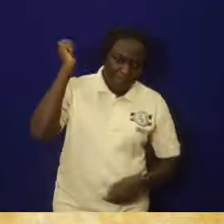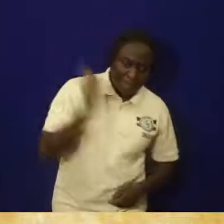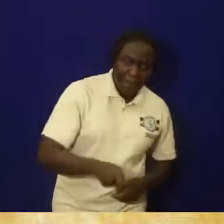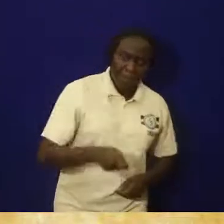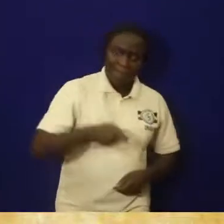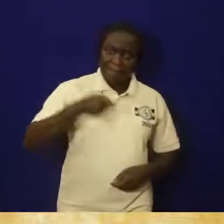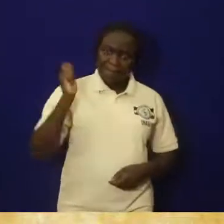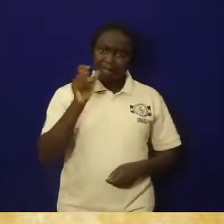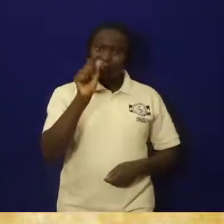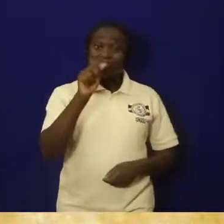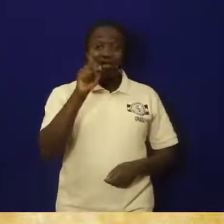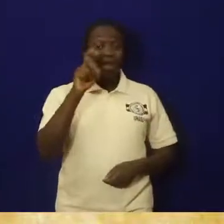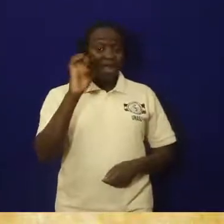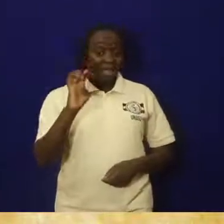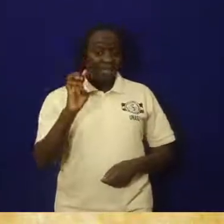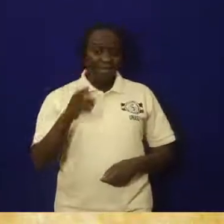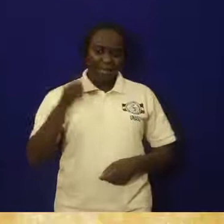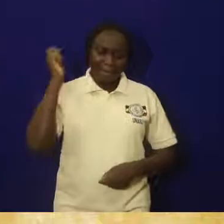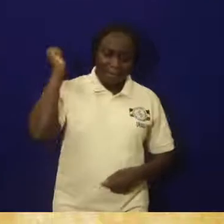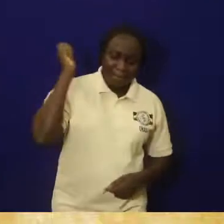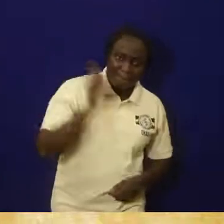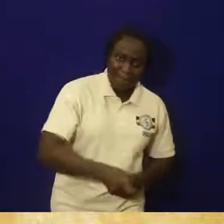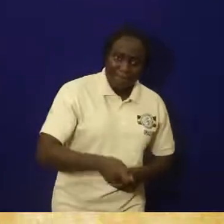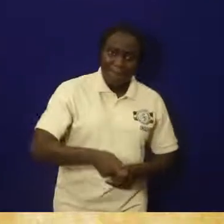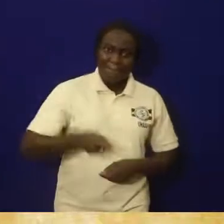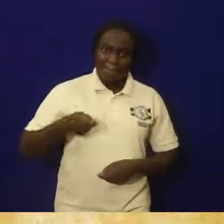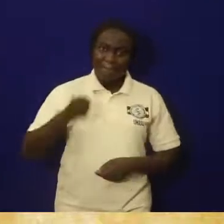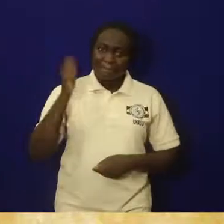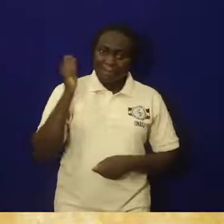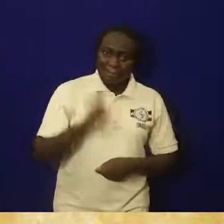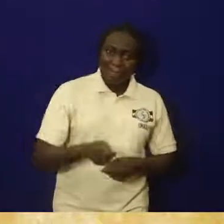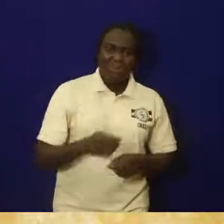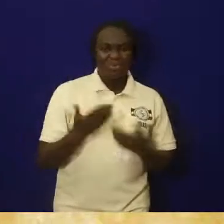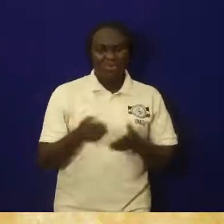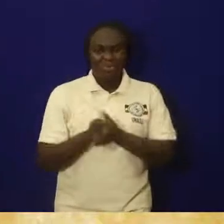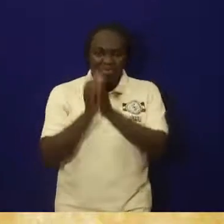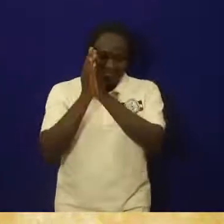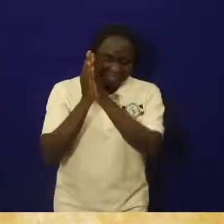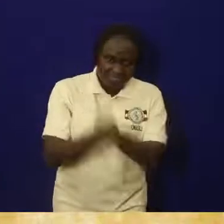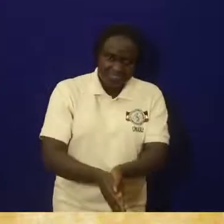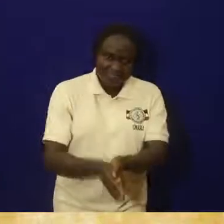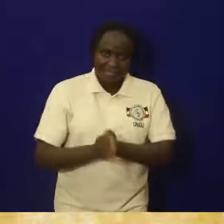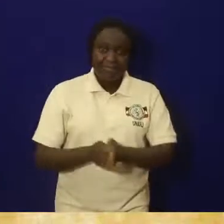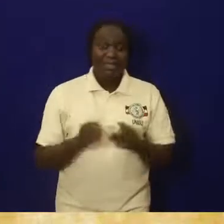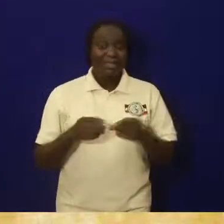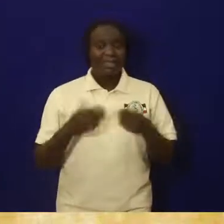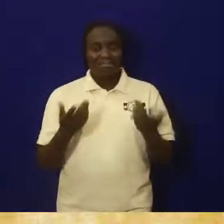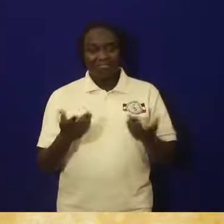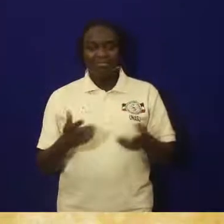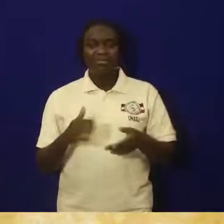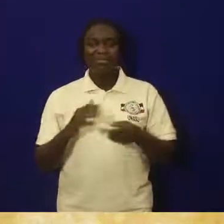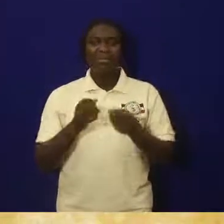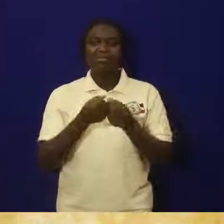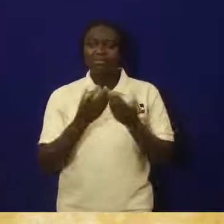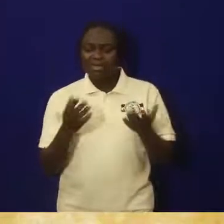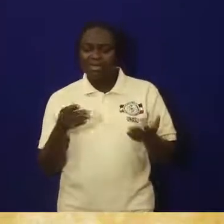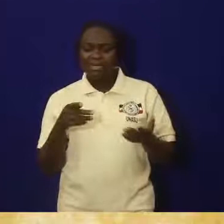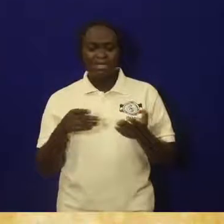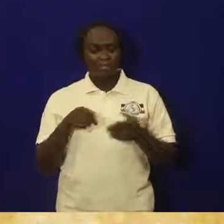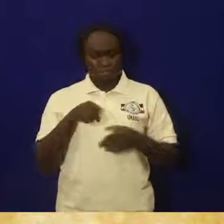the boras. These things tell us what economic